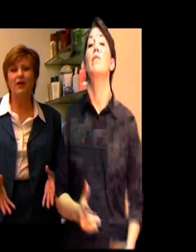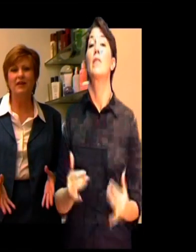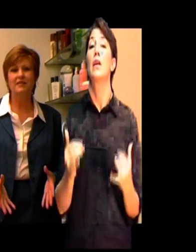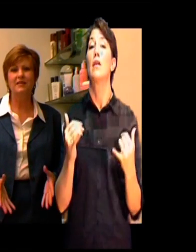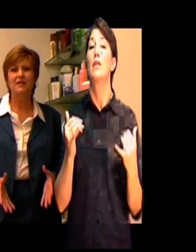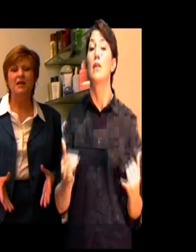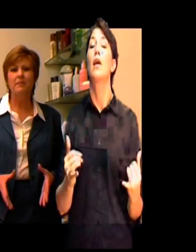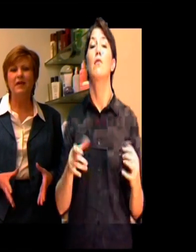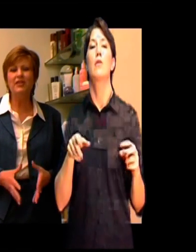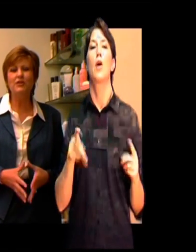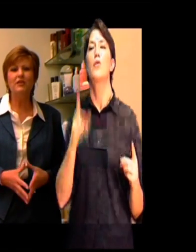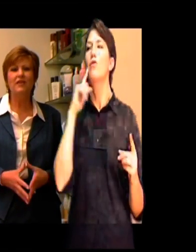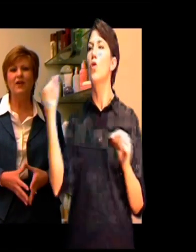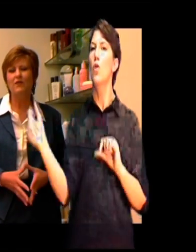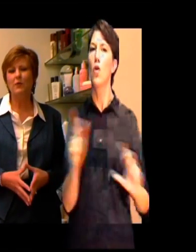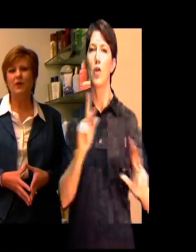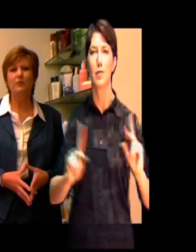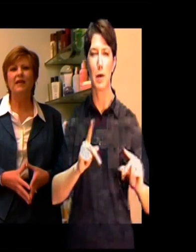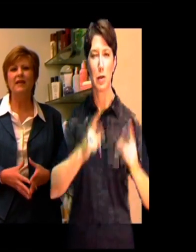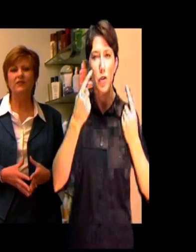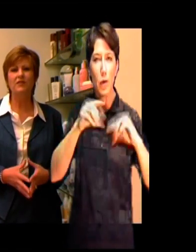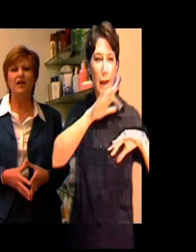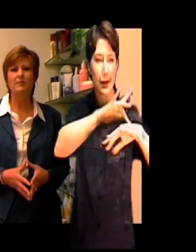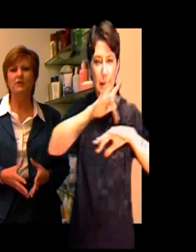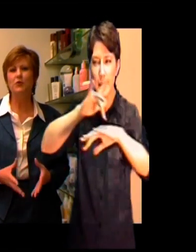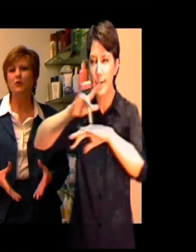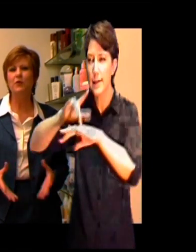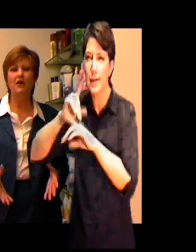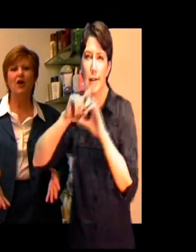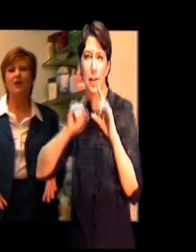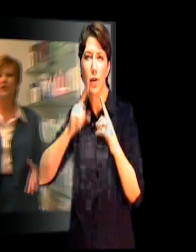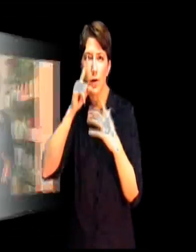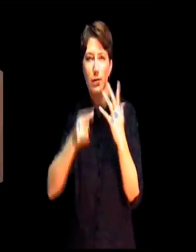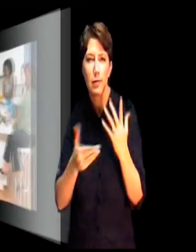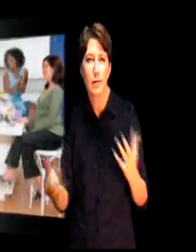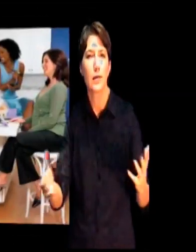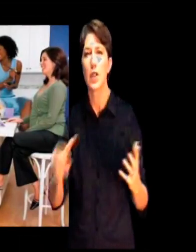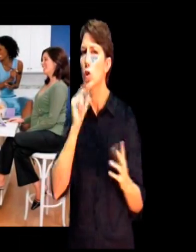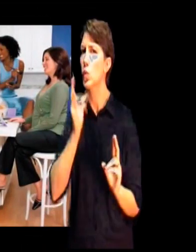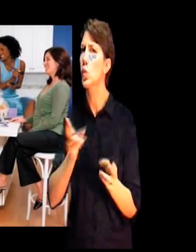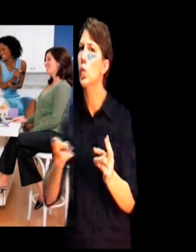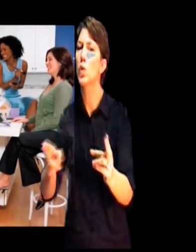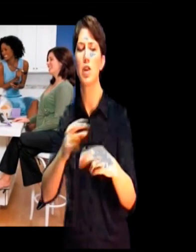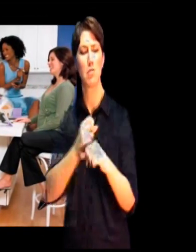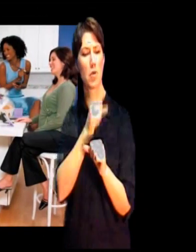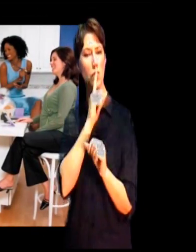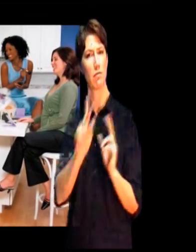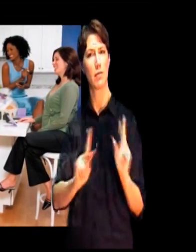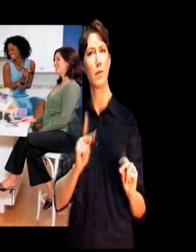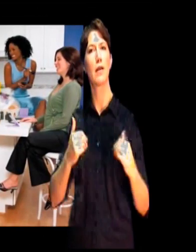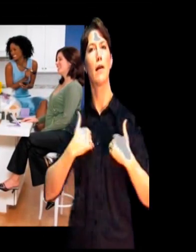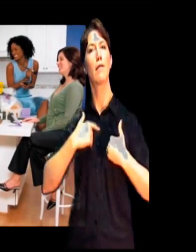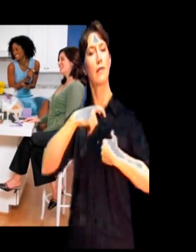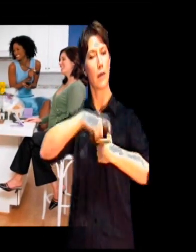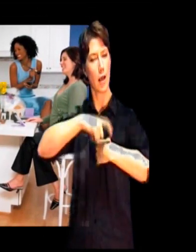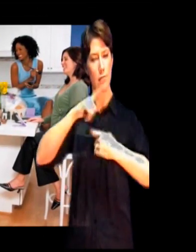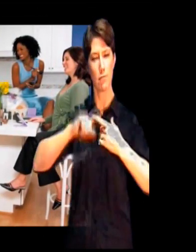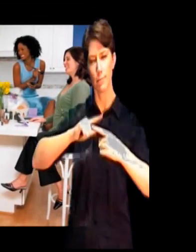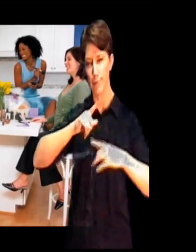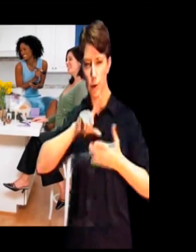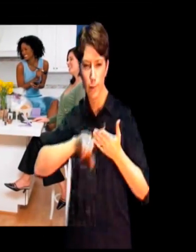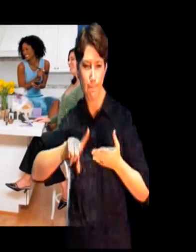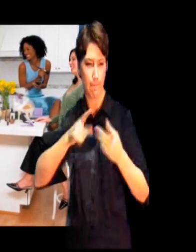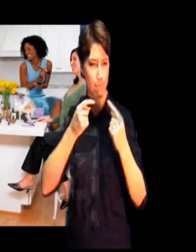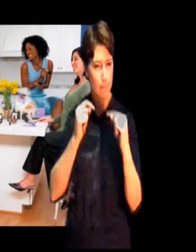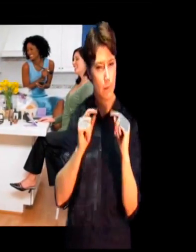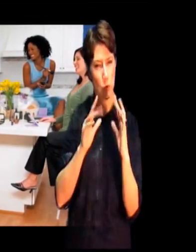try the products. Make sure you give everyone plenty of time to ooh and aah over how their skin feels. Ask each of them how their